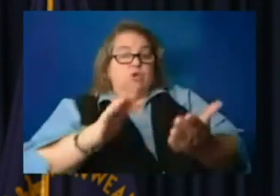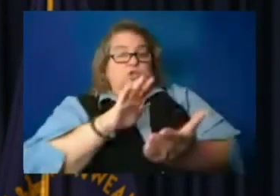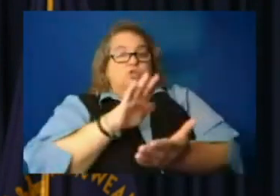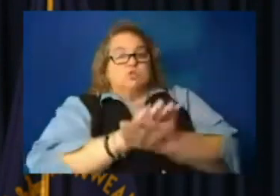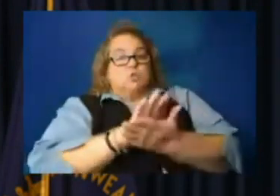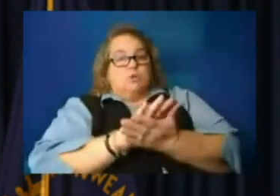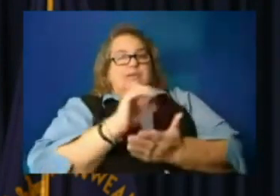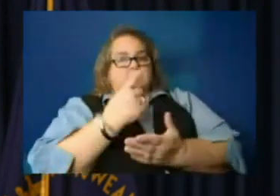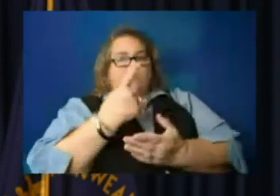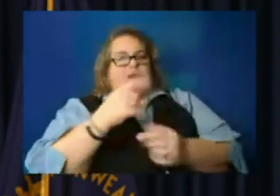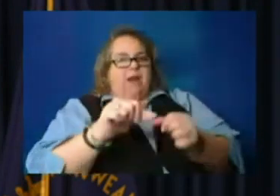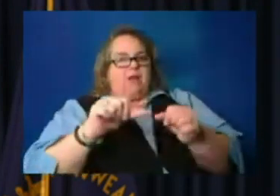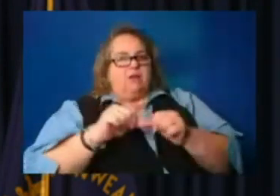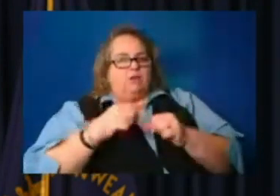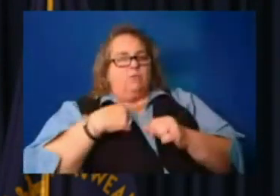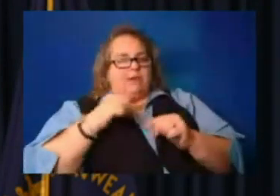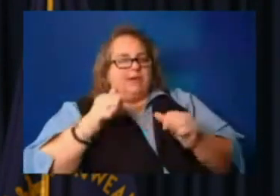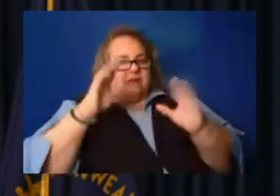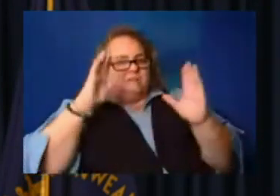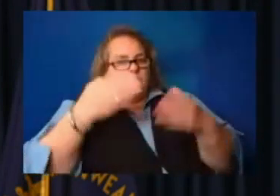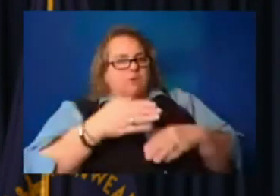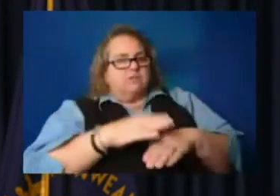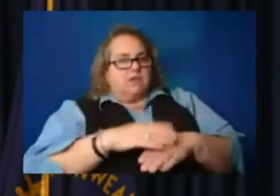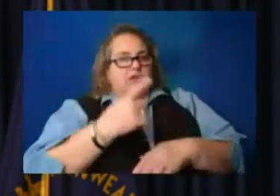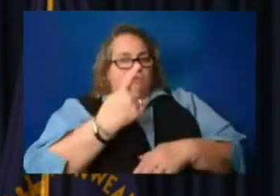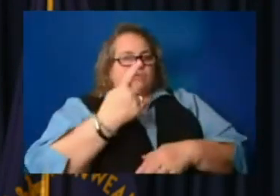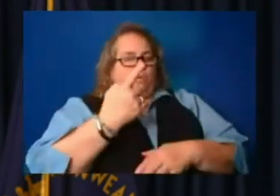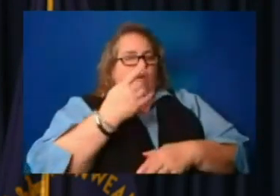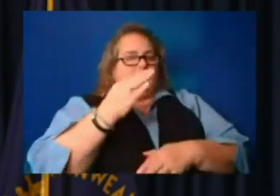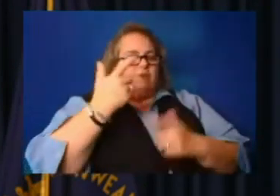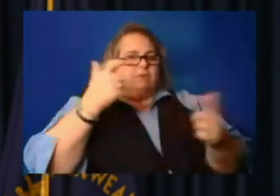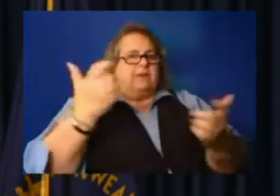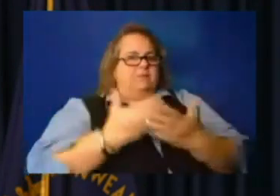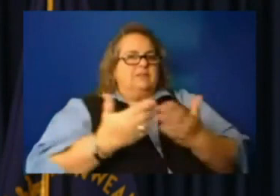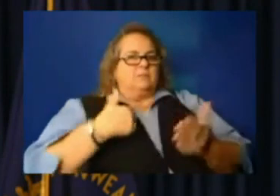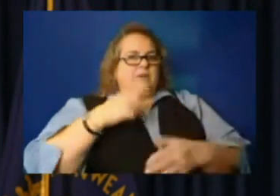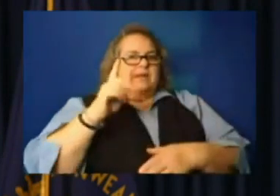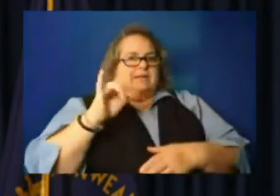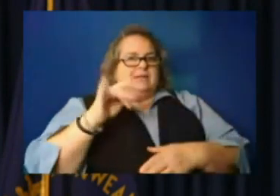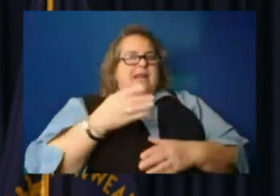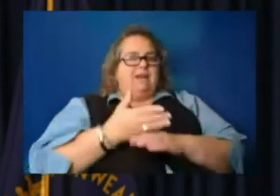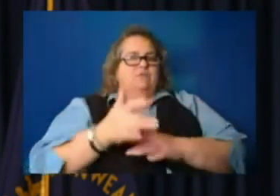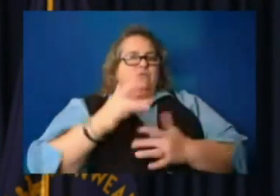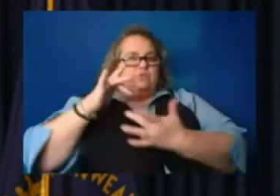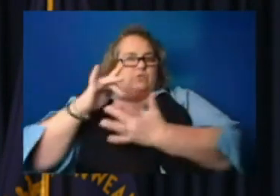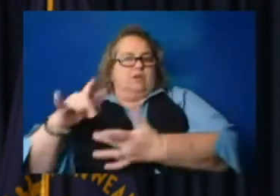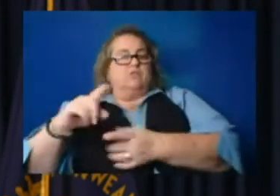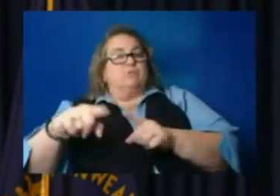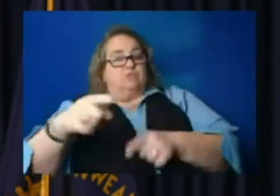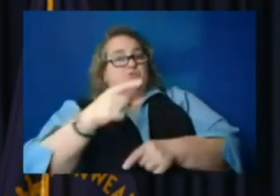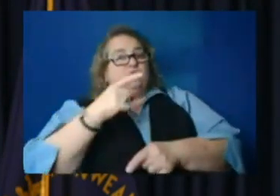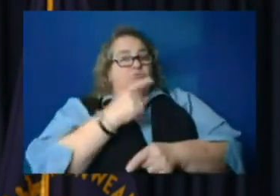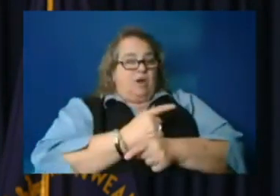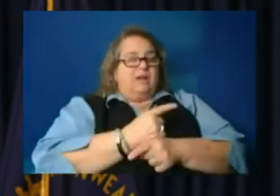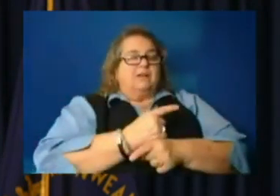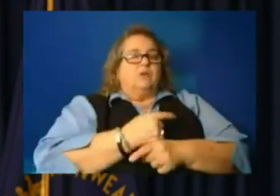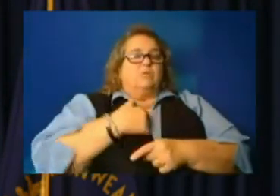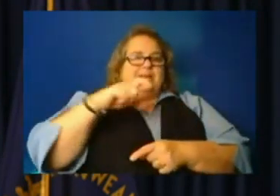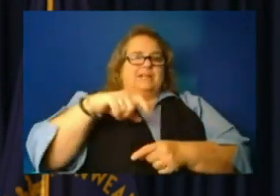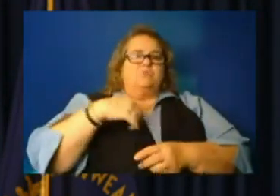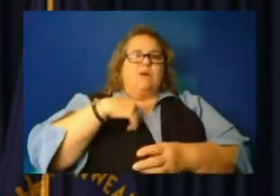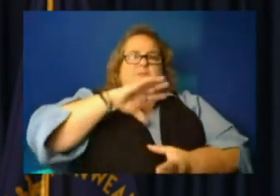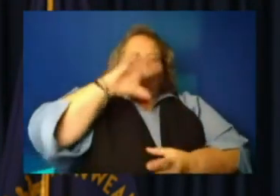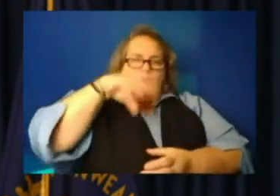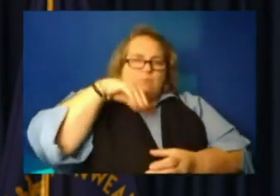one of the major things we did after the tornadoes. But you're right. There's going to need to be a comprehensive community wide plan.